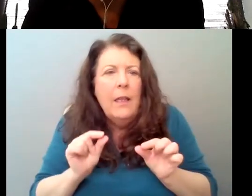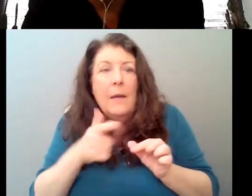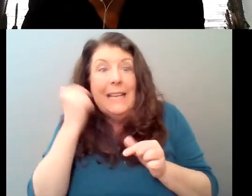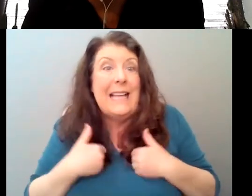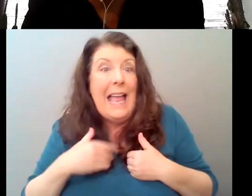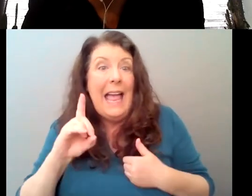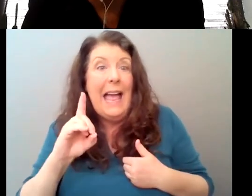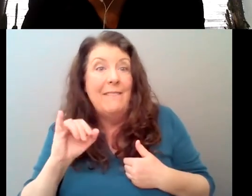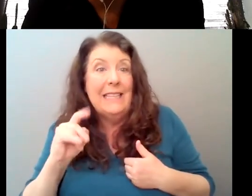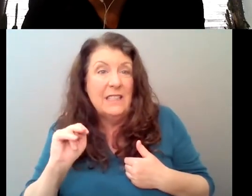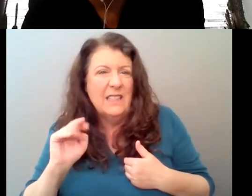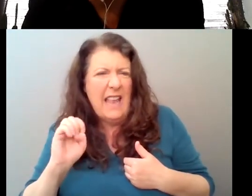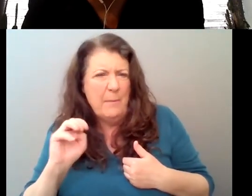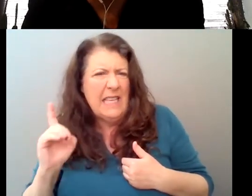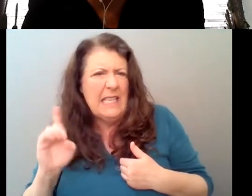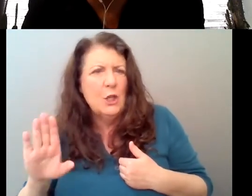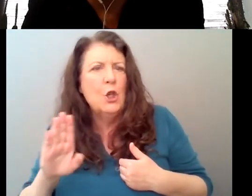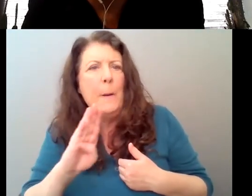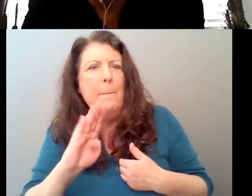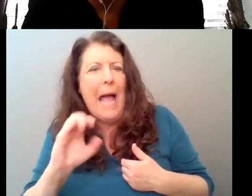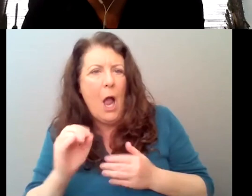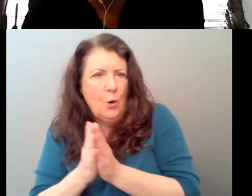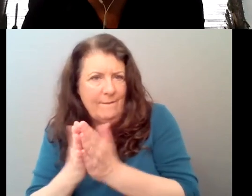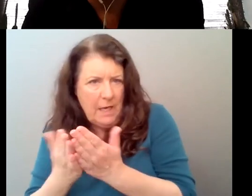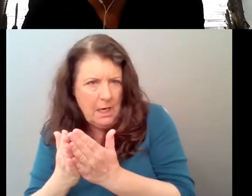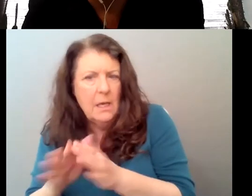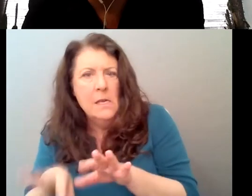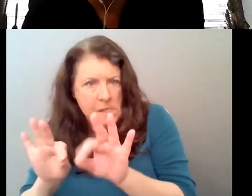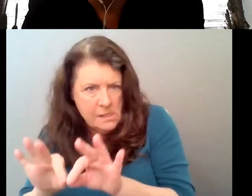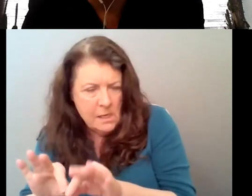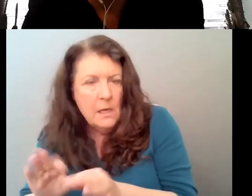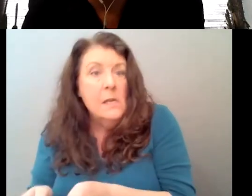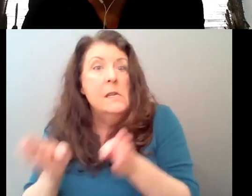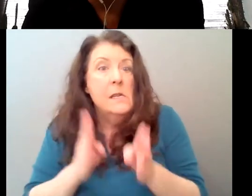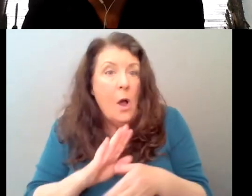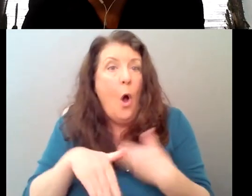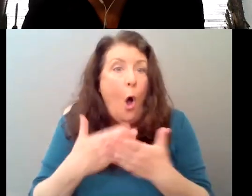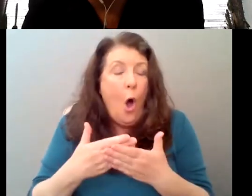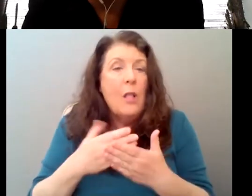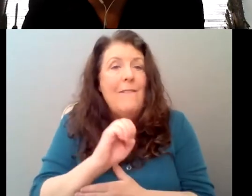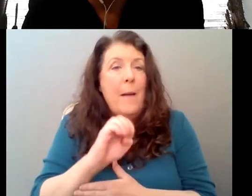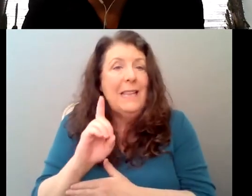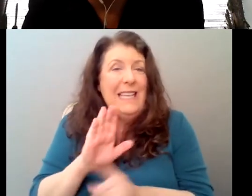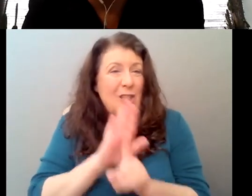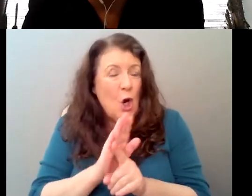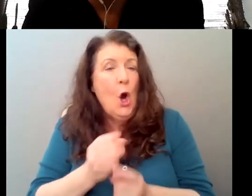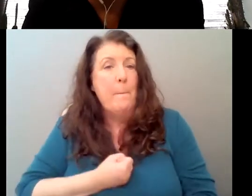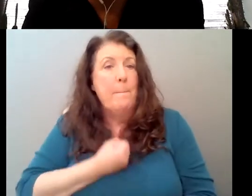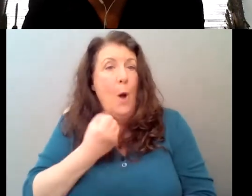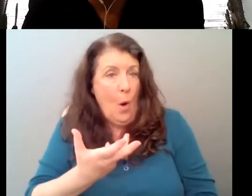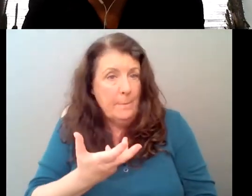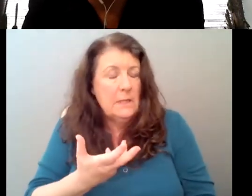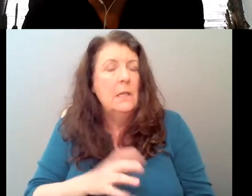and everything that I've found that I think is interesting out of that. There's all her poems and I'm always keeping lists of,